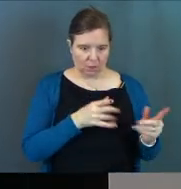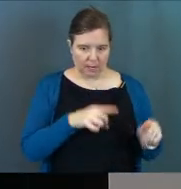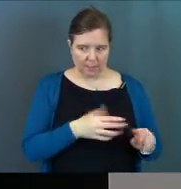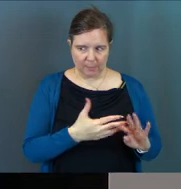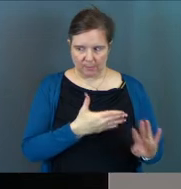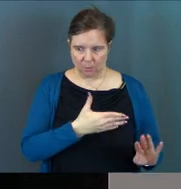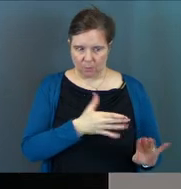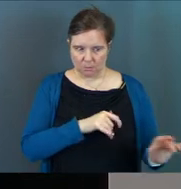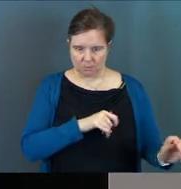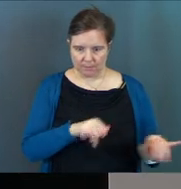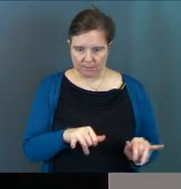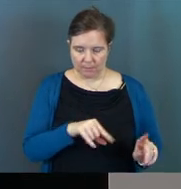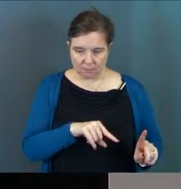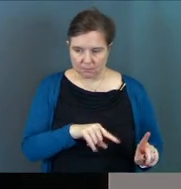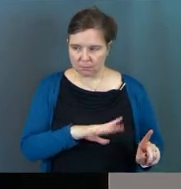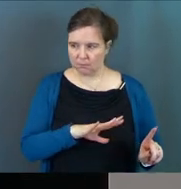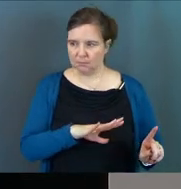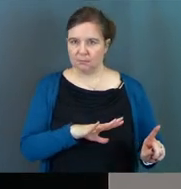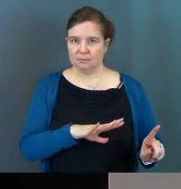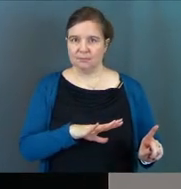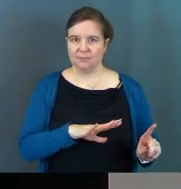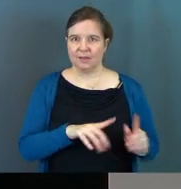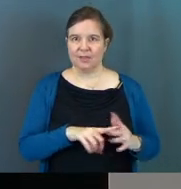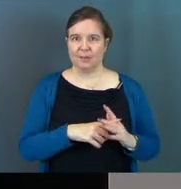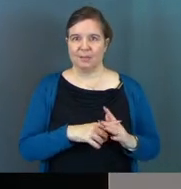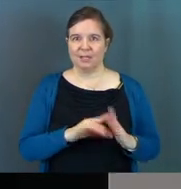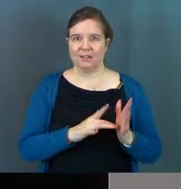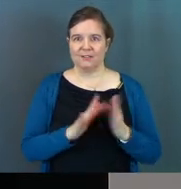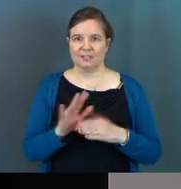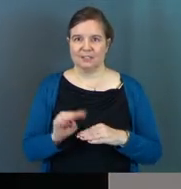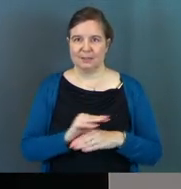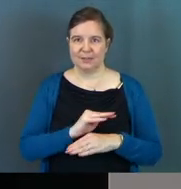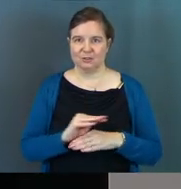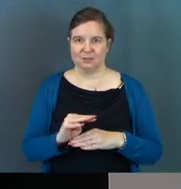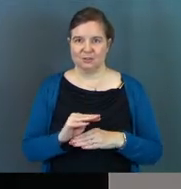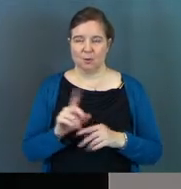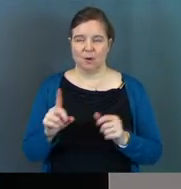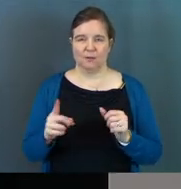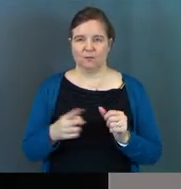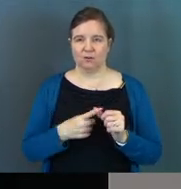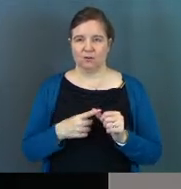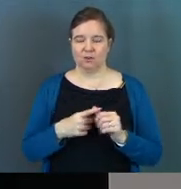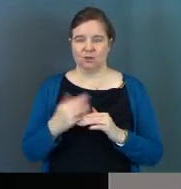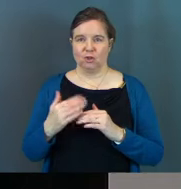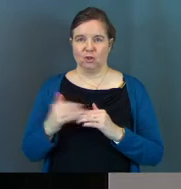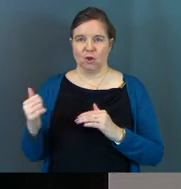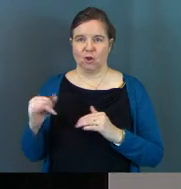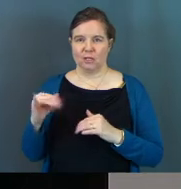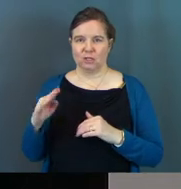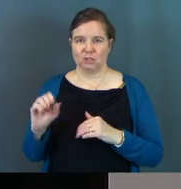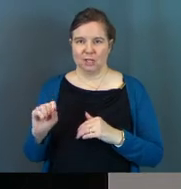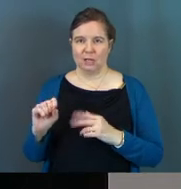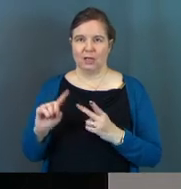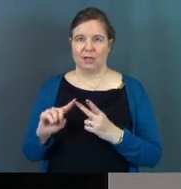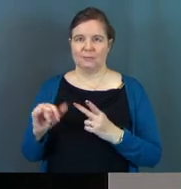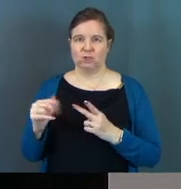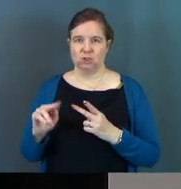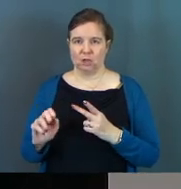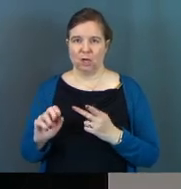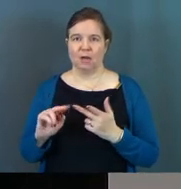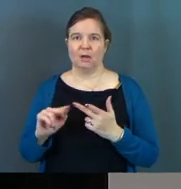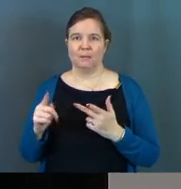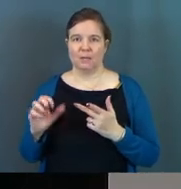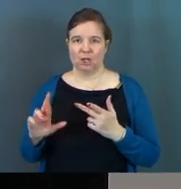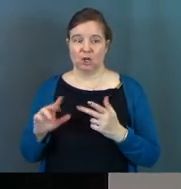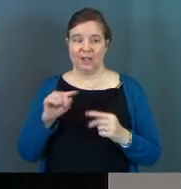had happened before. Right at the beginning of Jesus ministry. When he first called James and John and Peter and